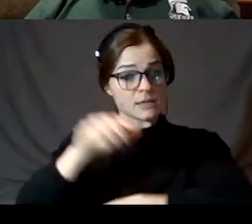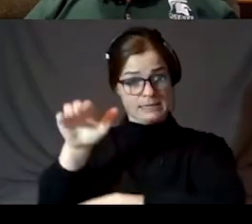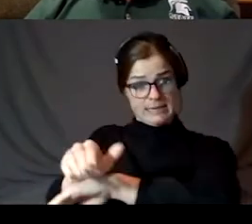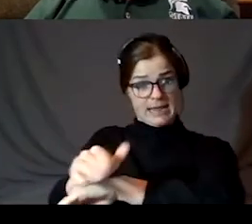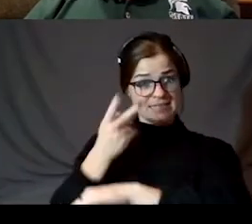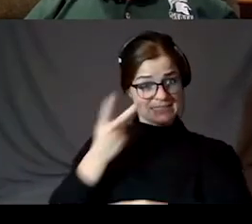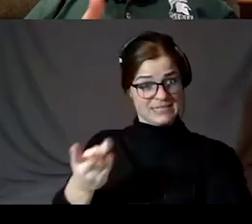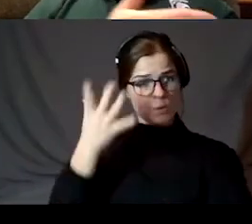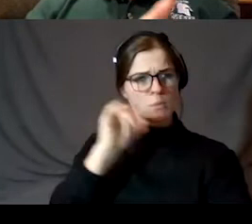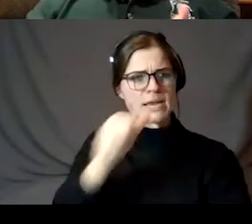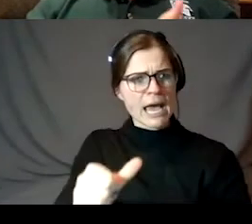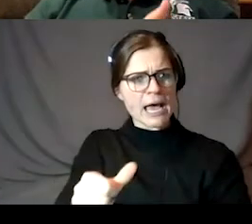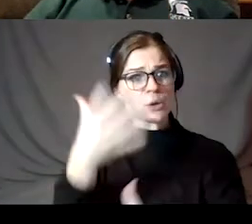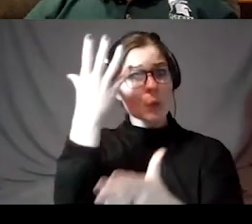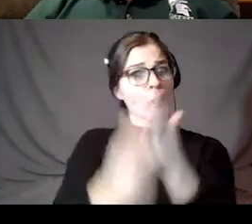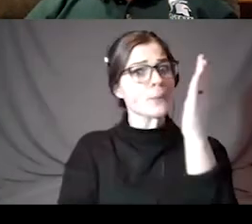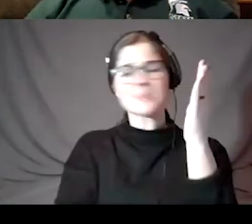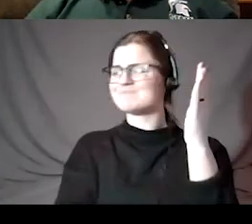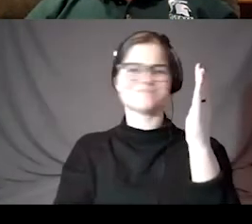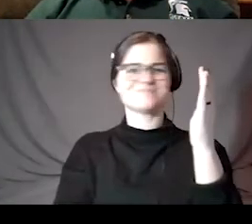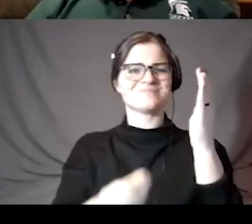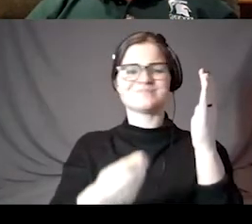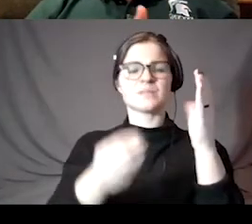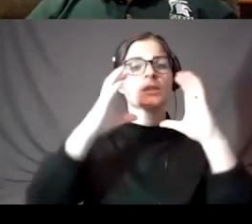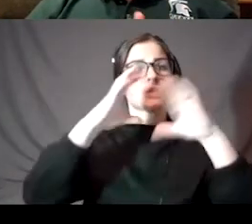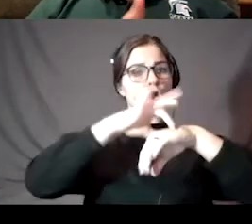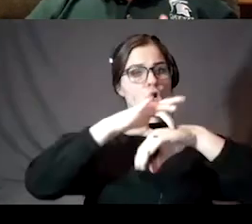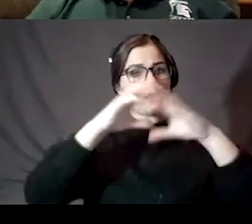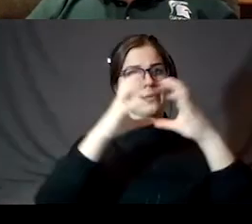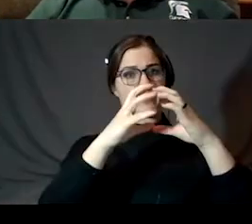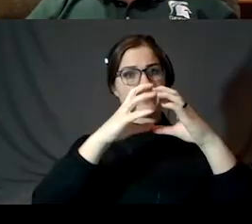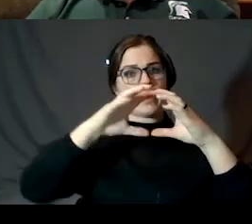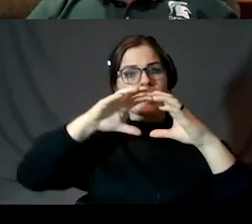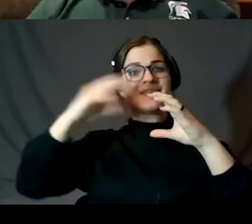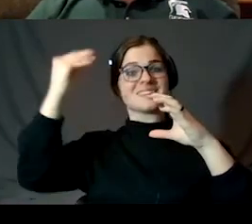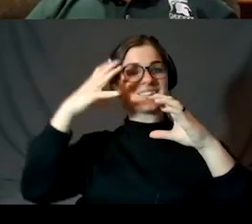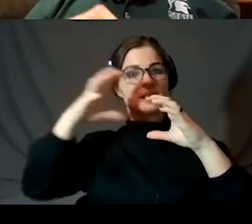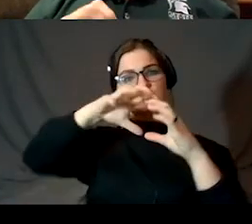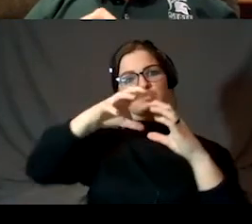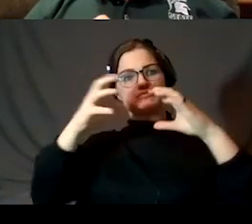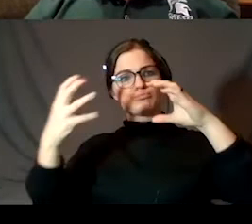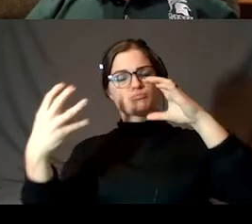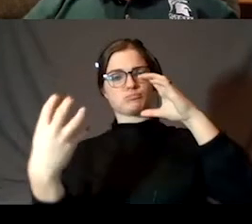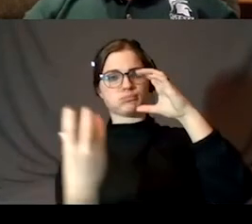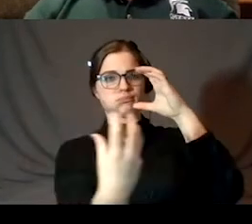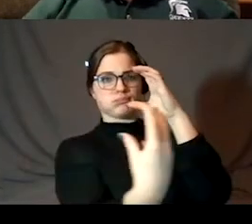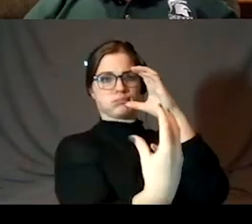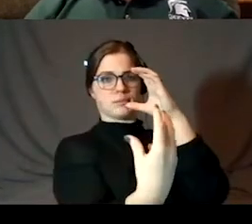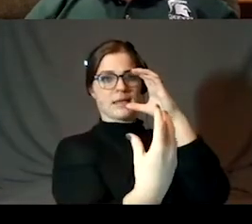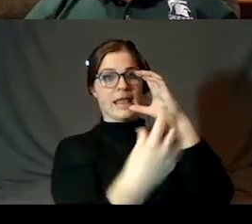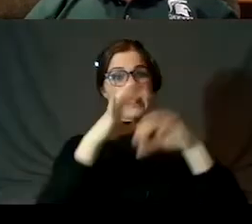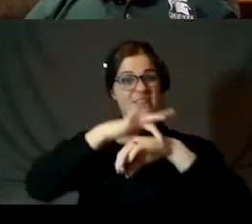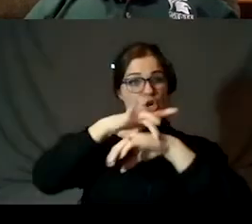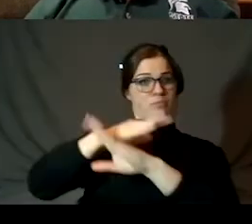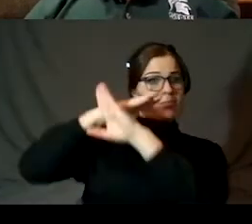It doesn't go away. It's just on the other side of the sun and the sun and the earth blocks our view of the sun. The earth does exactly the same